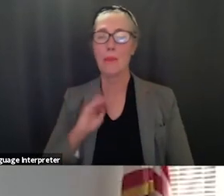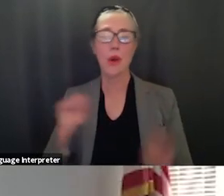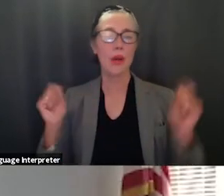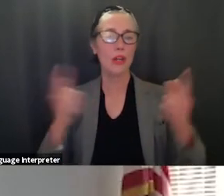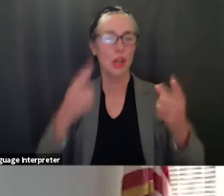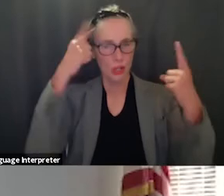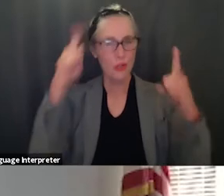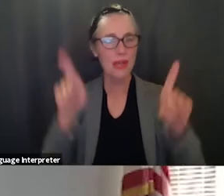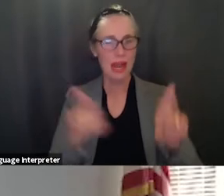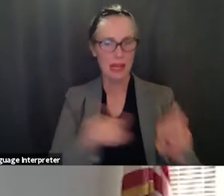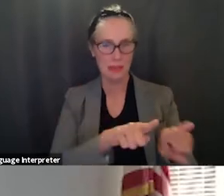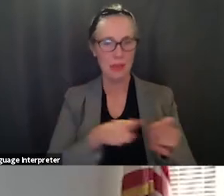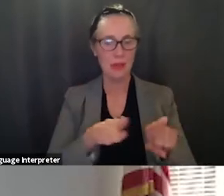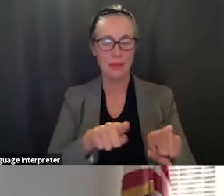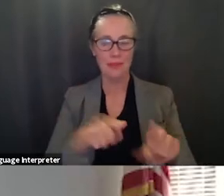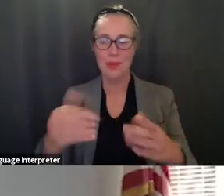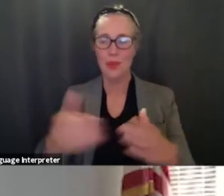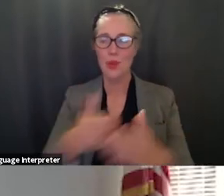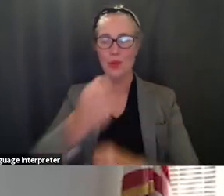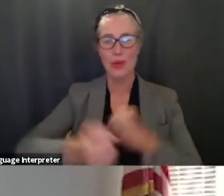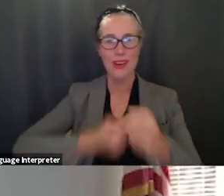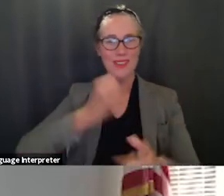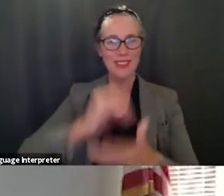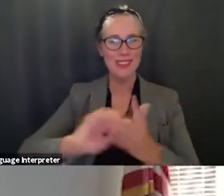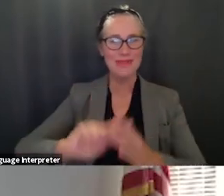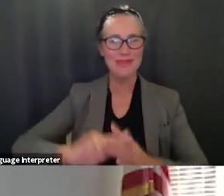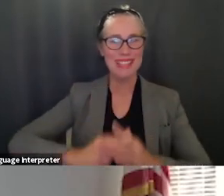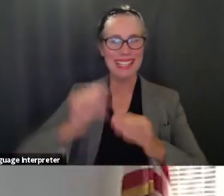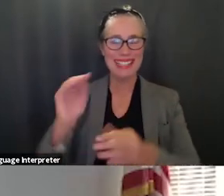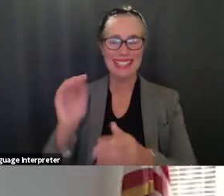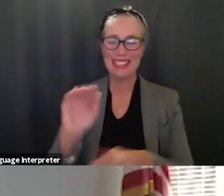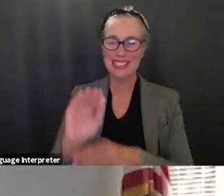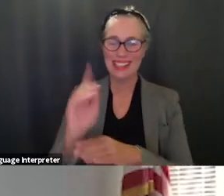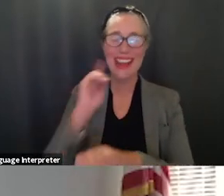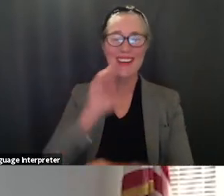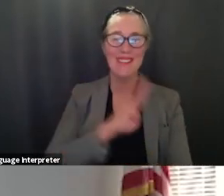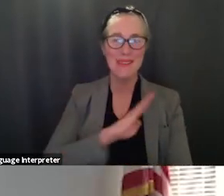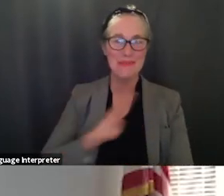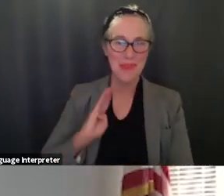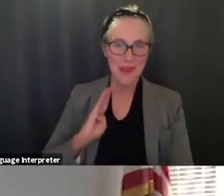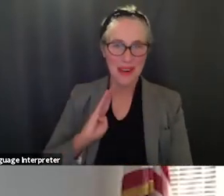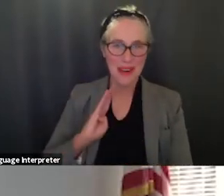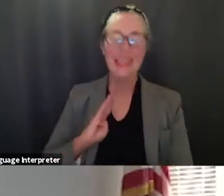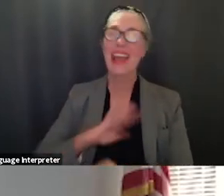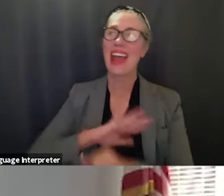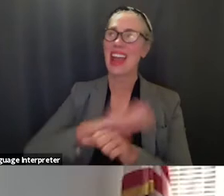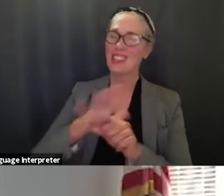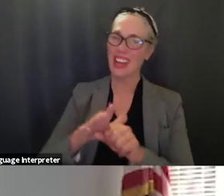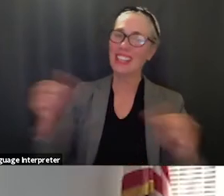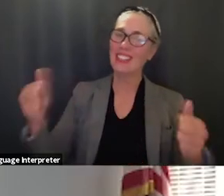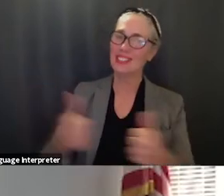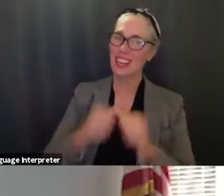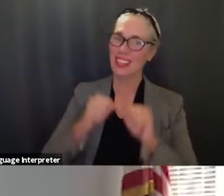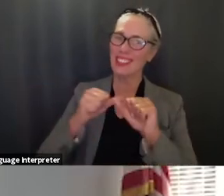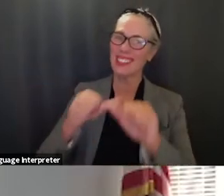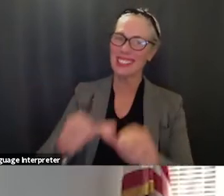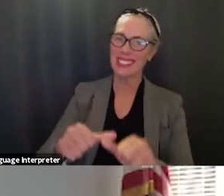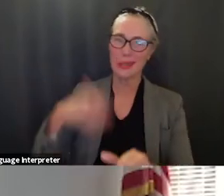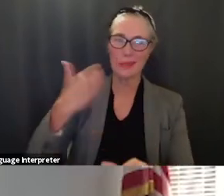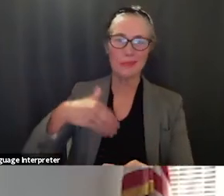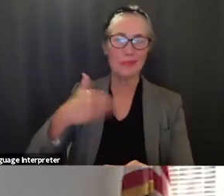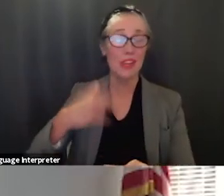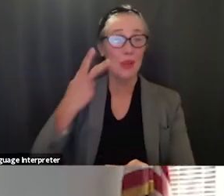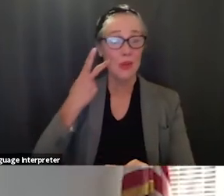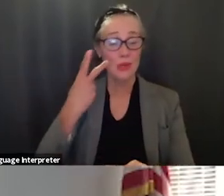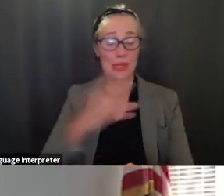a new school year begins tonight for the board and the challenges of covid-19 continue as you can see board and